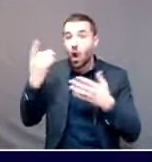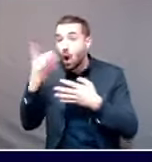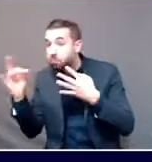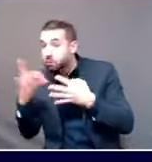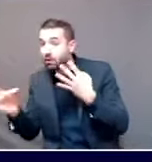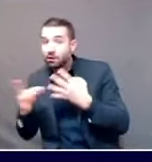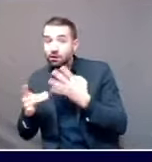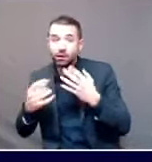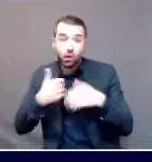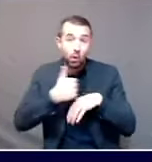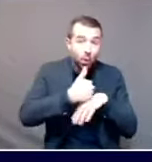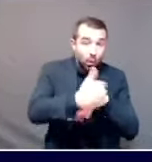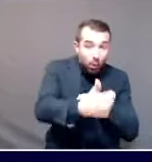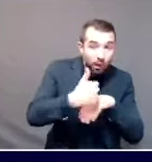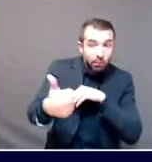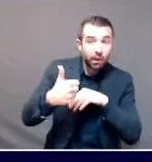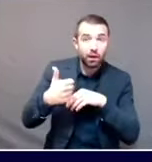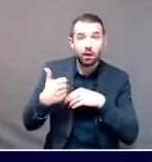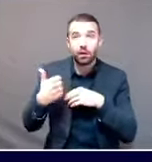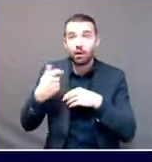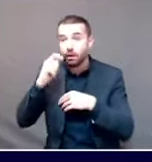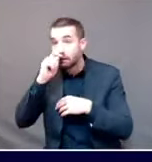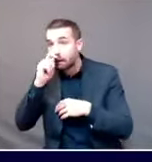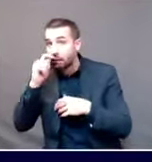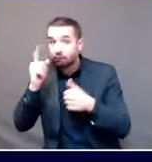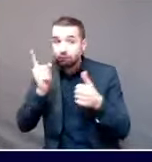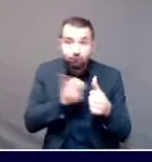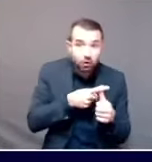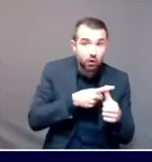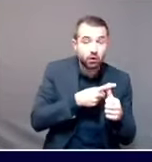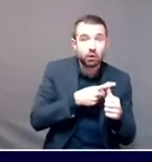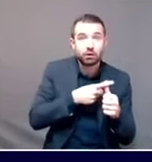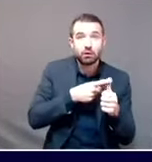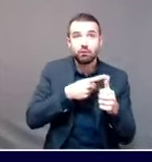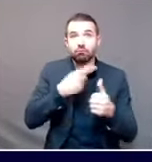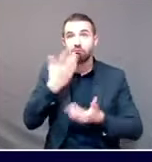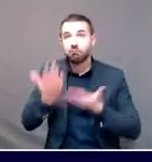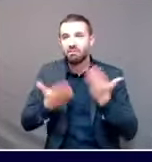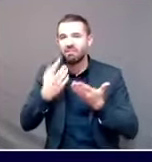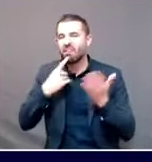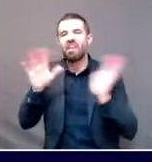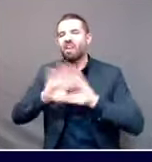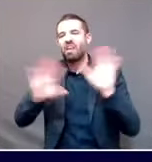for that or will some other measures be put in place to protect the testing supply. Okay.